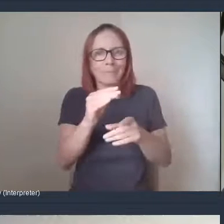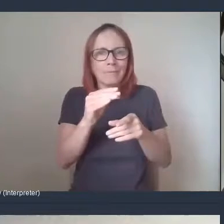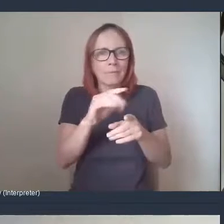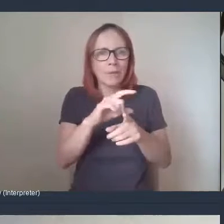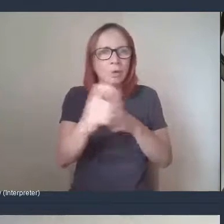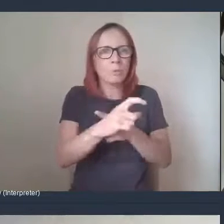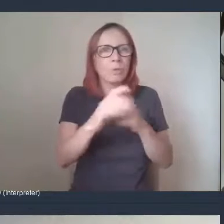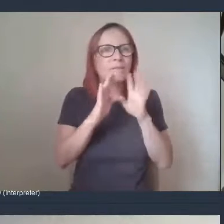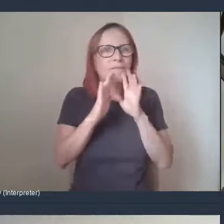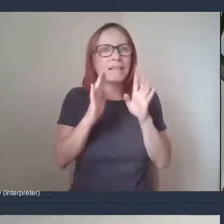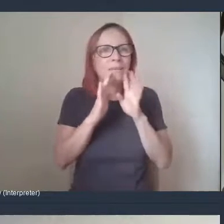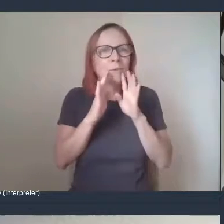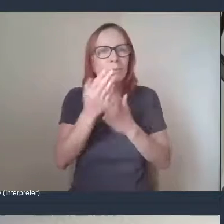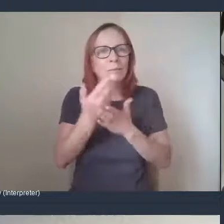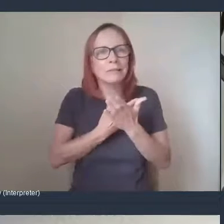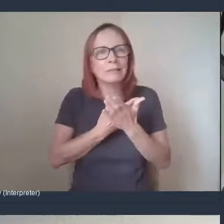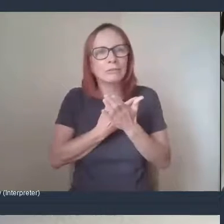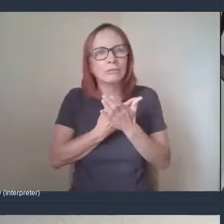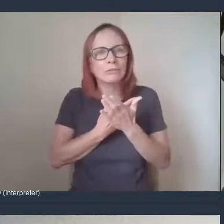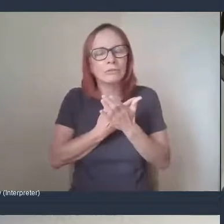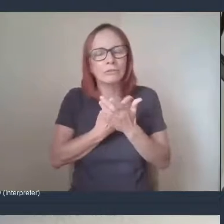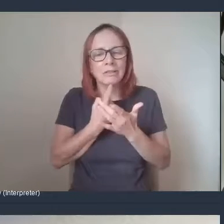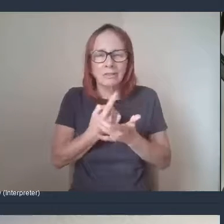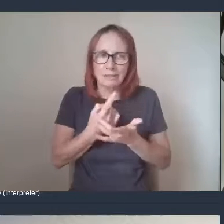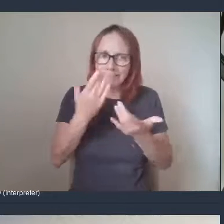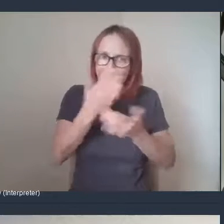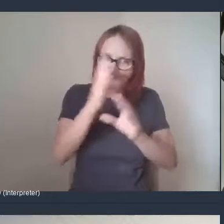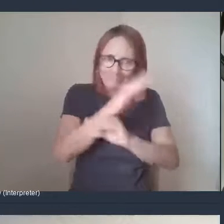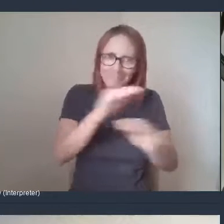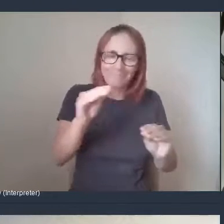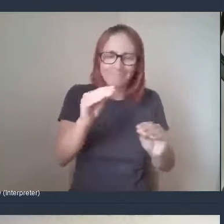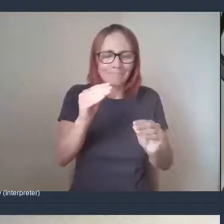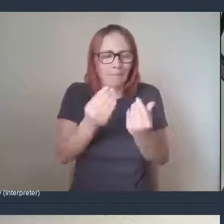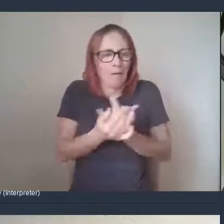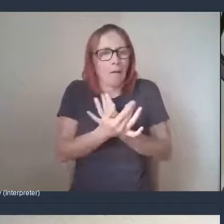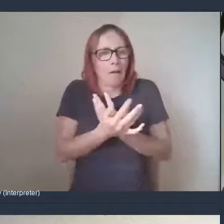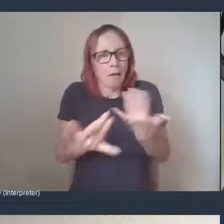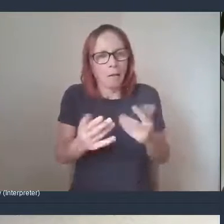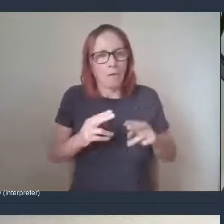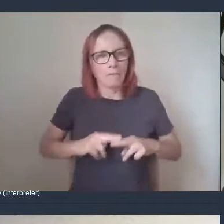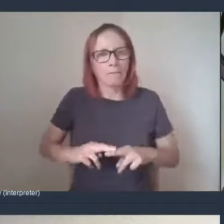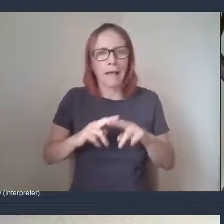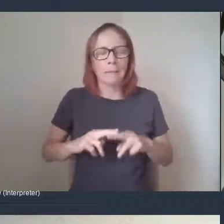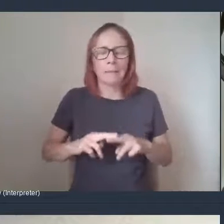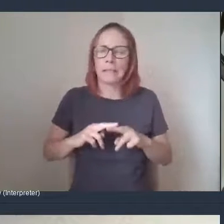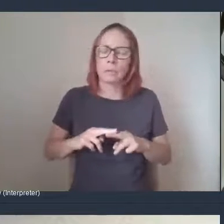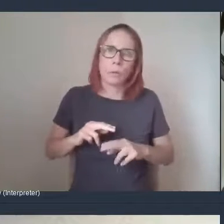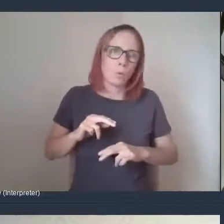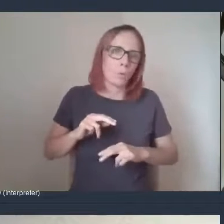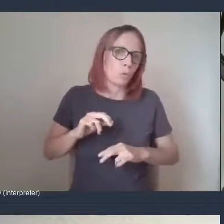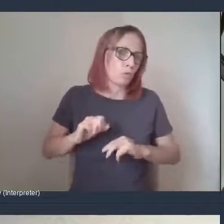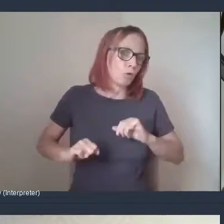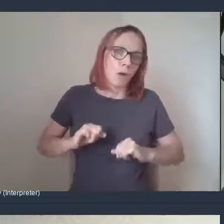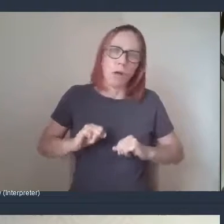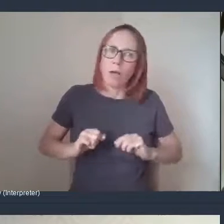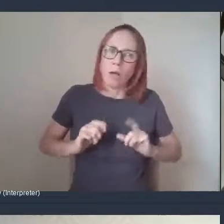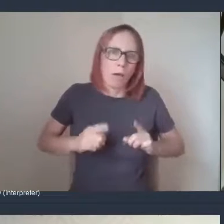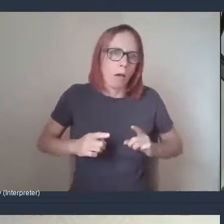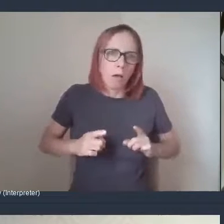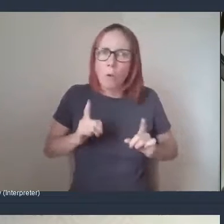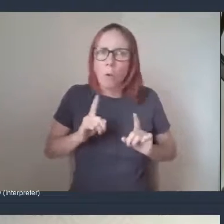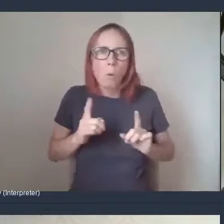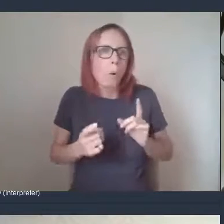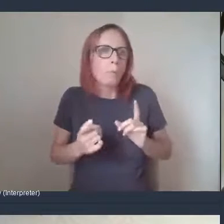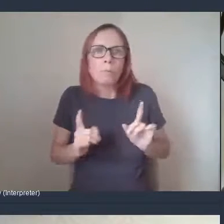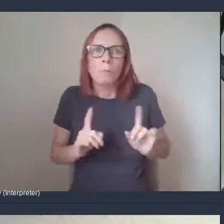just know the hardship just now and we want to I want to try and do something and does anybody have any ideas or anybody would like to help?